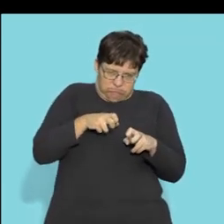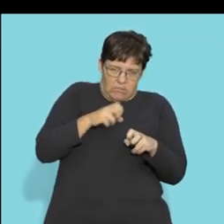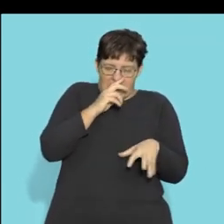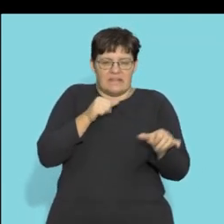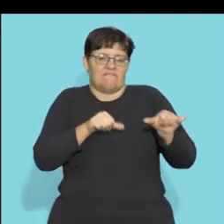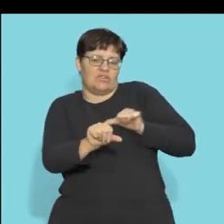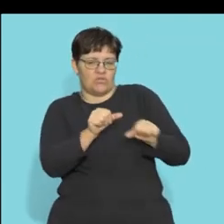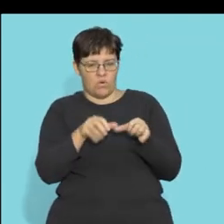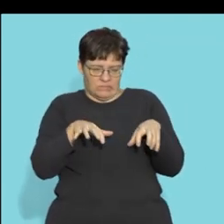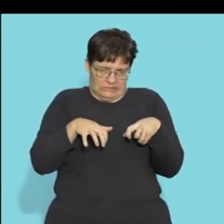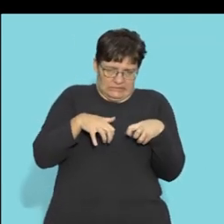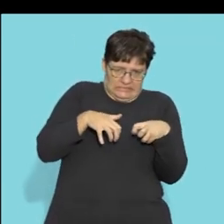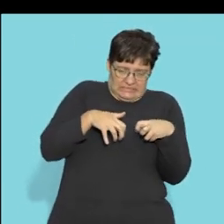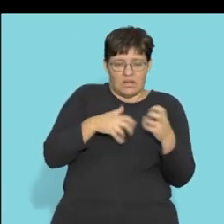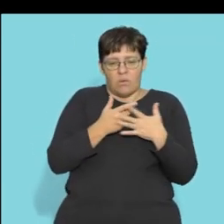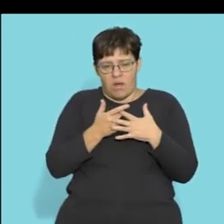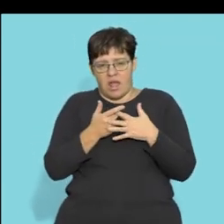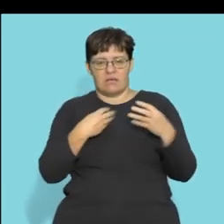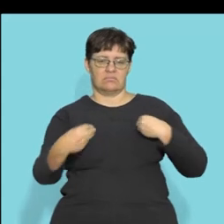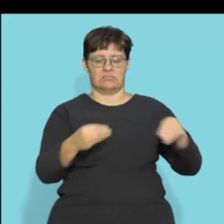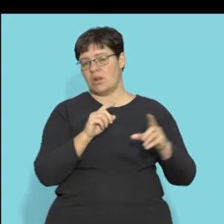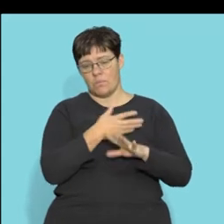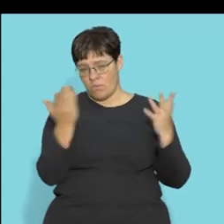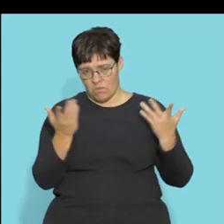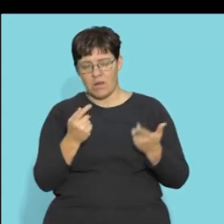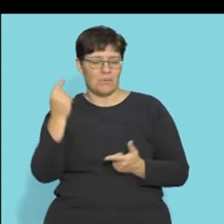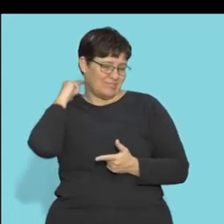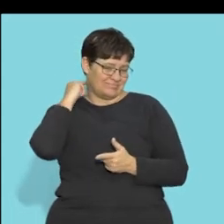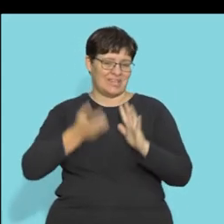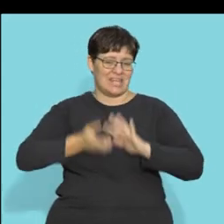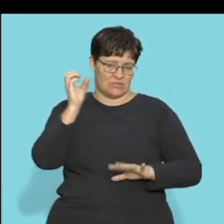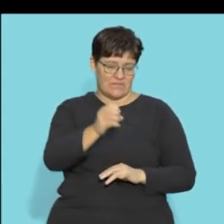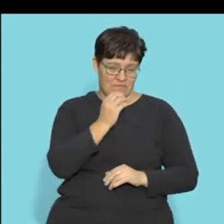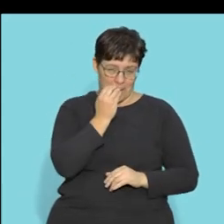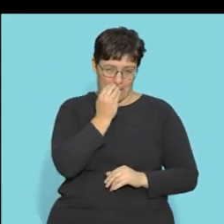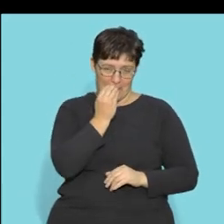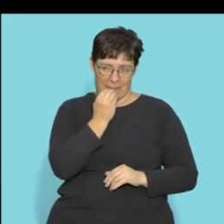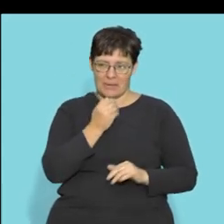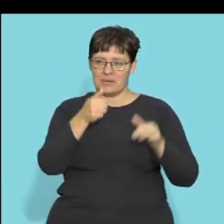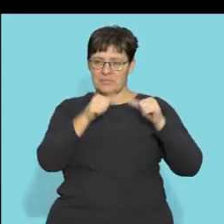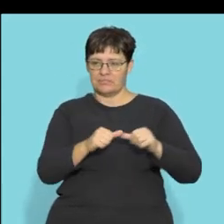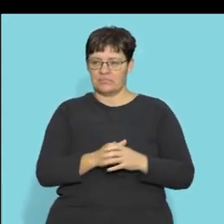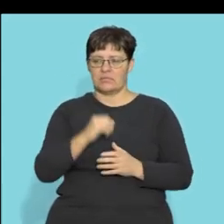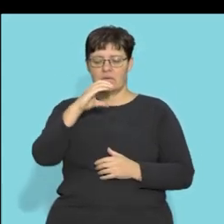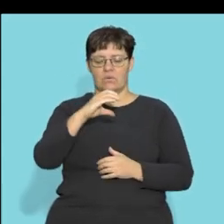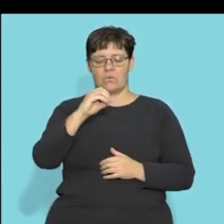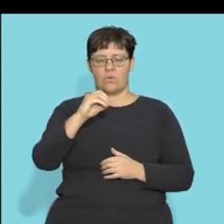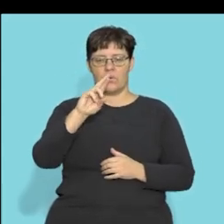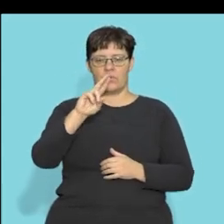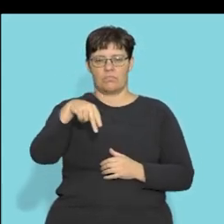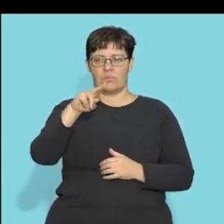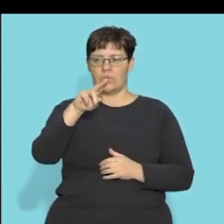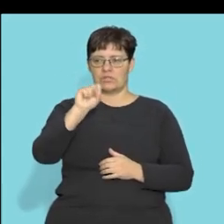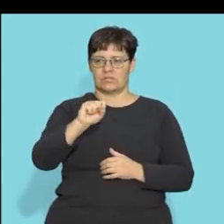and they need physiotherapy to to keep their muscles more supple and make movement possible the next one is the